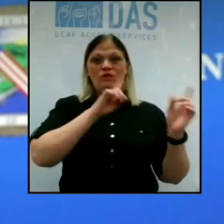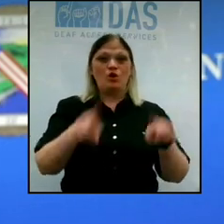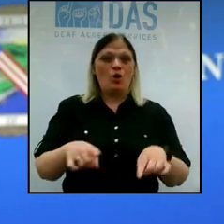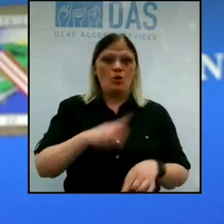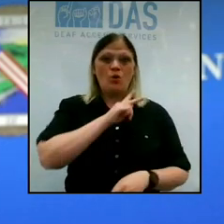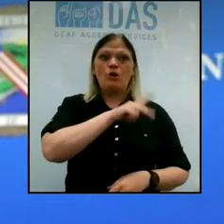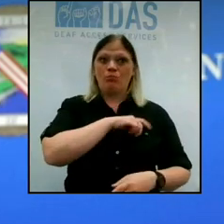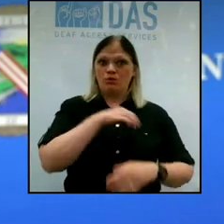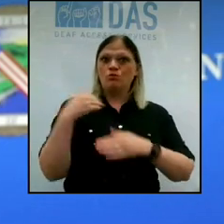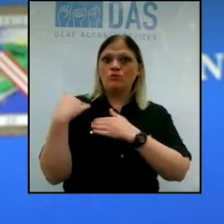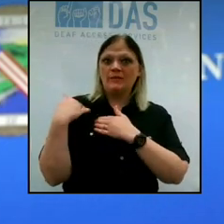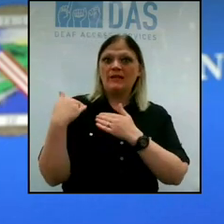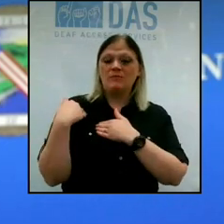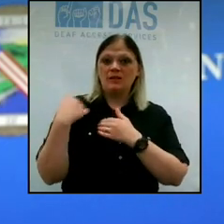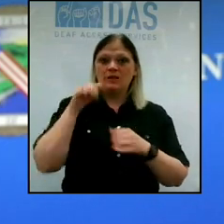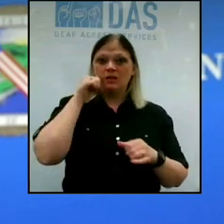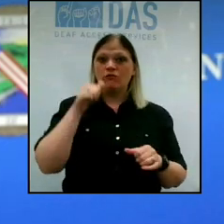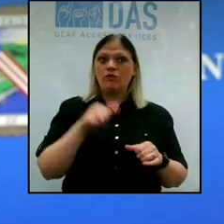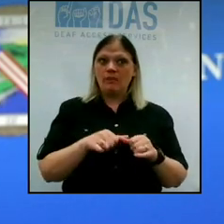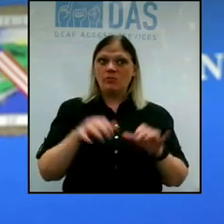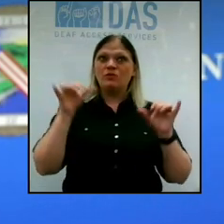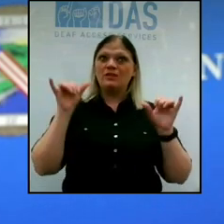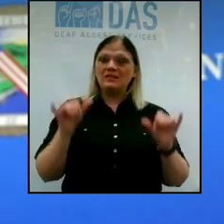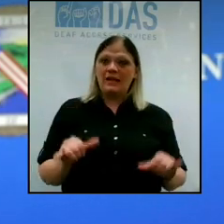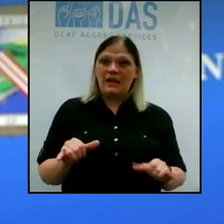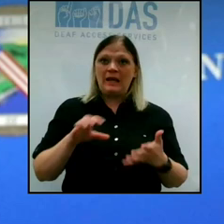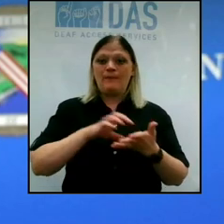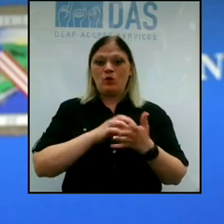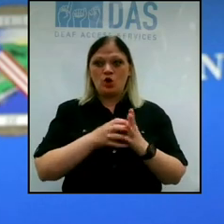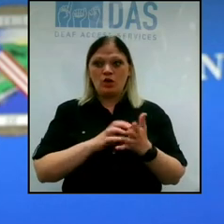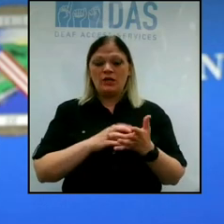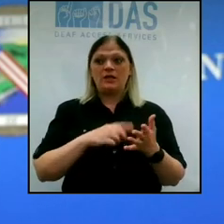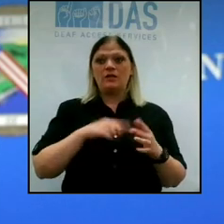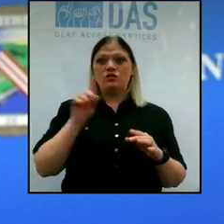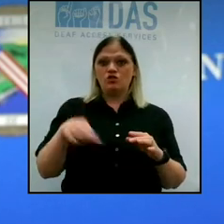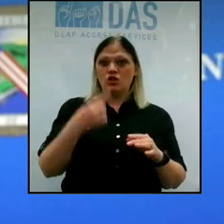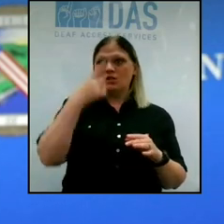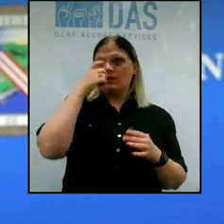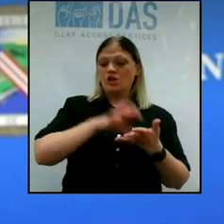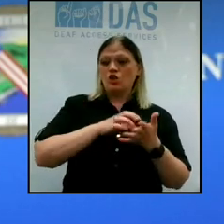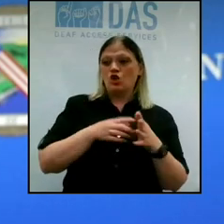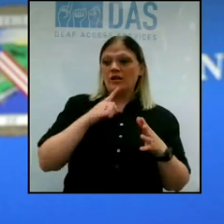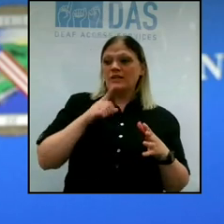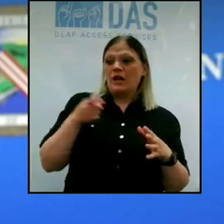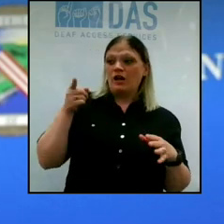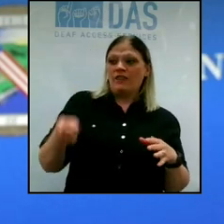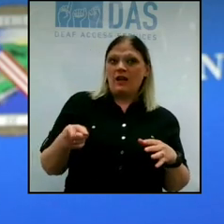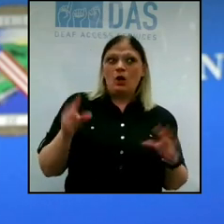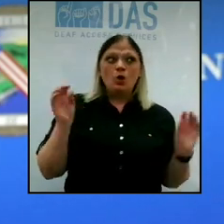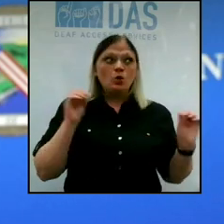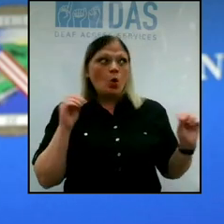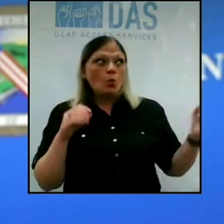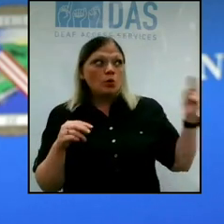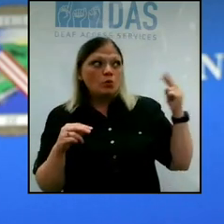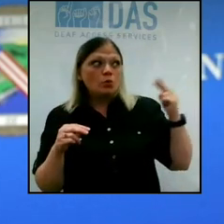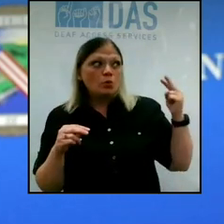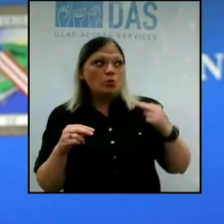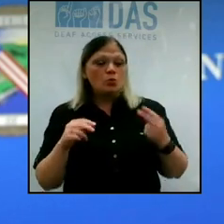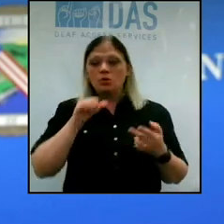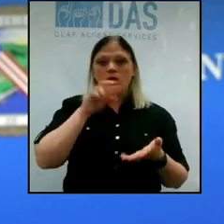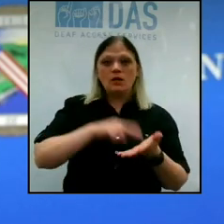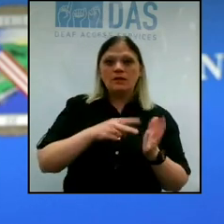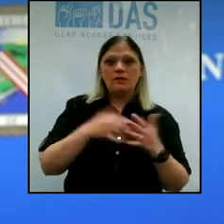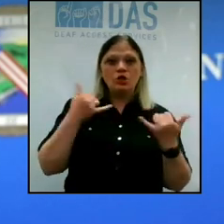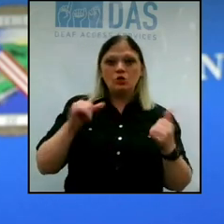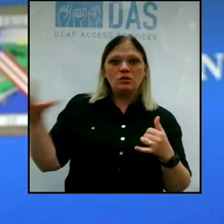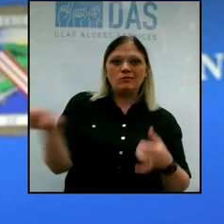responsibility. Remember, the cookie jar. Just because the cookie jar is out there and you think nobody is looking doesn't mean you stick your hand